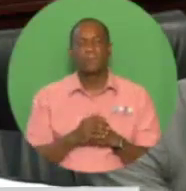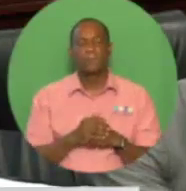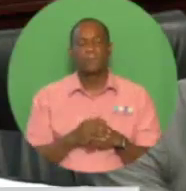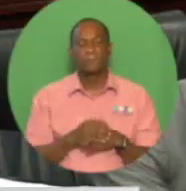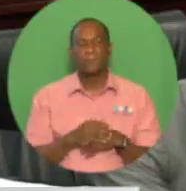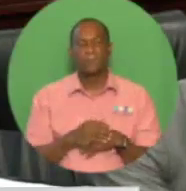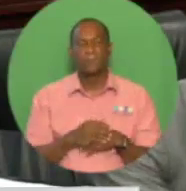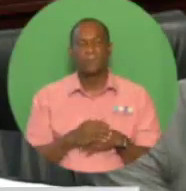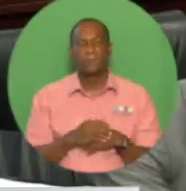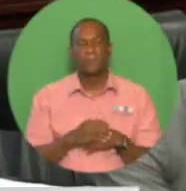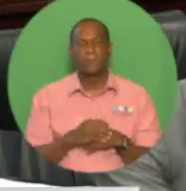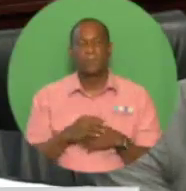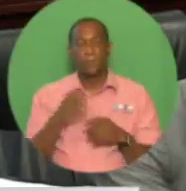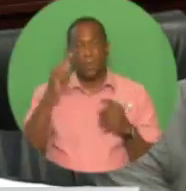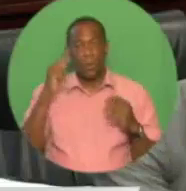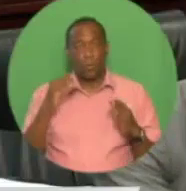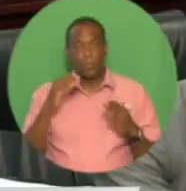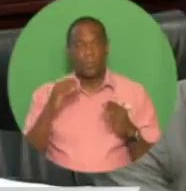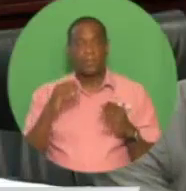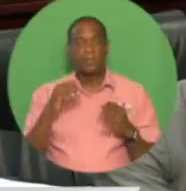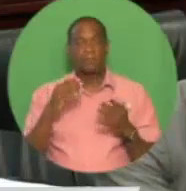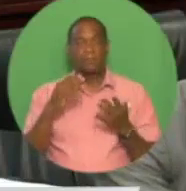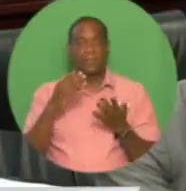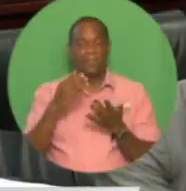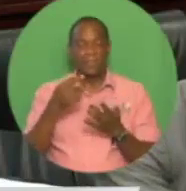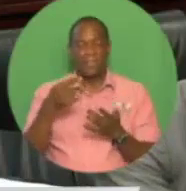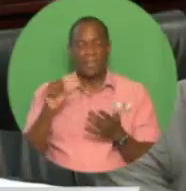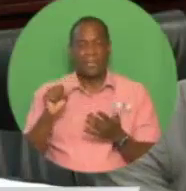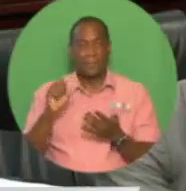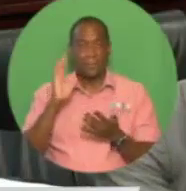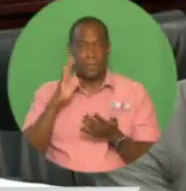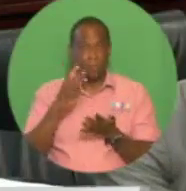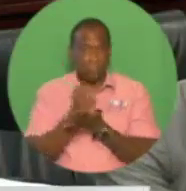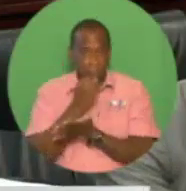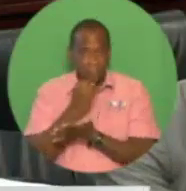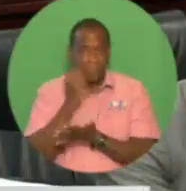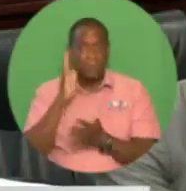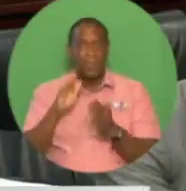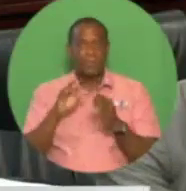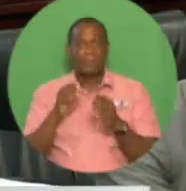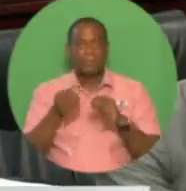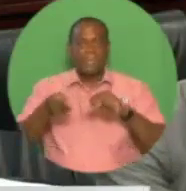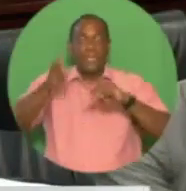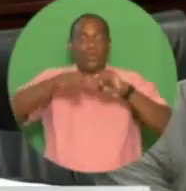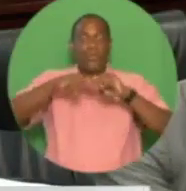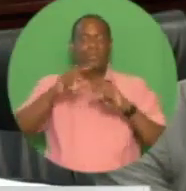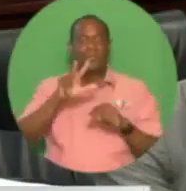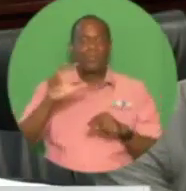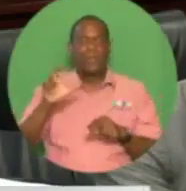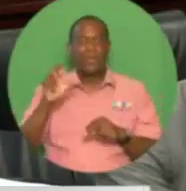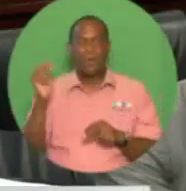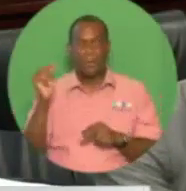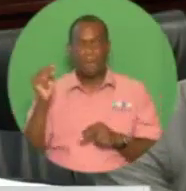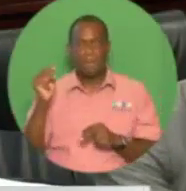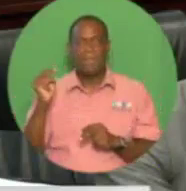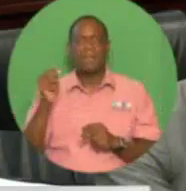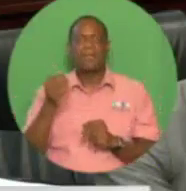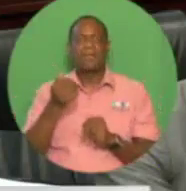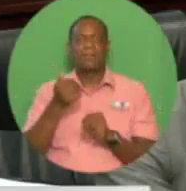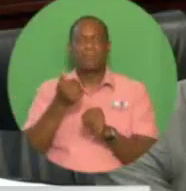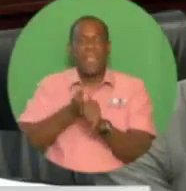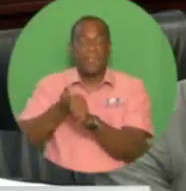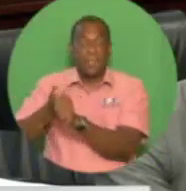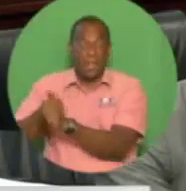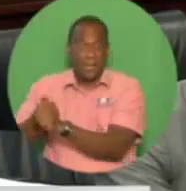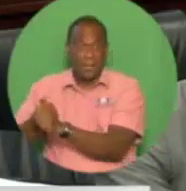300 million standard cubic feet per day. Importantly, this supply of gas will return our petrochemical center to full